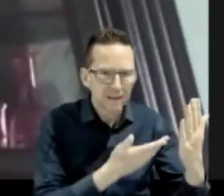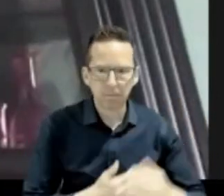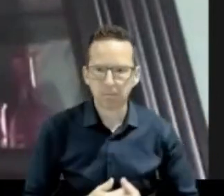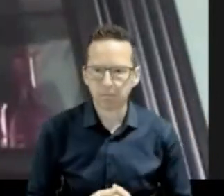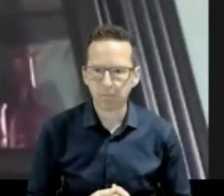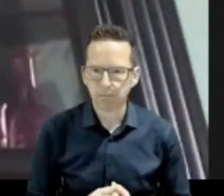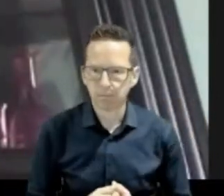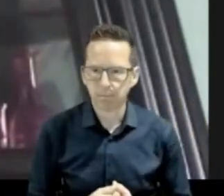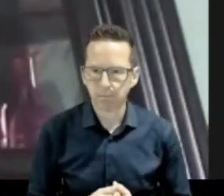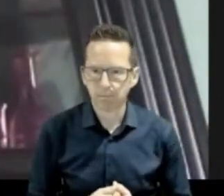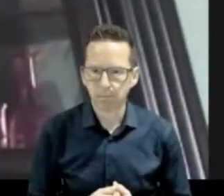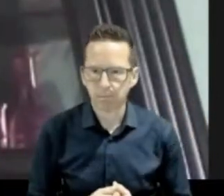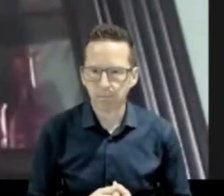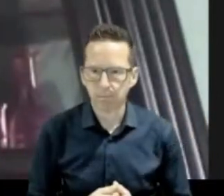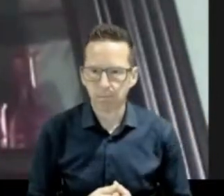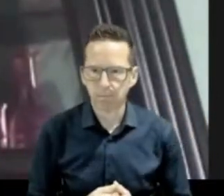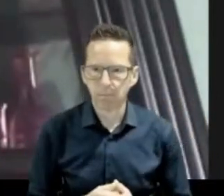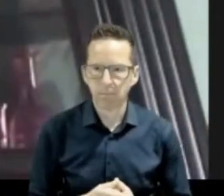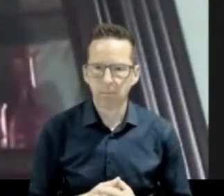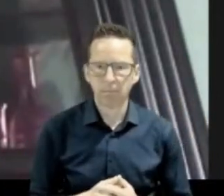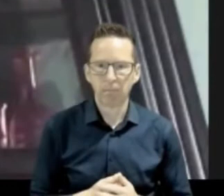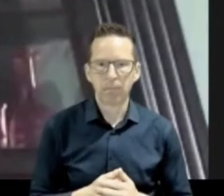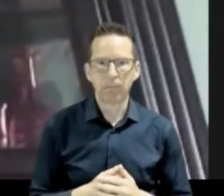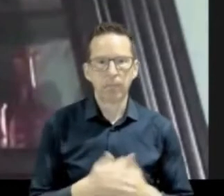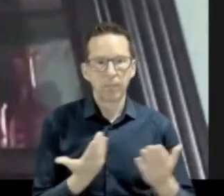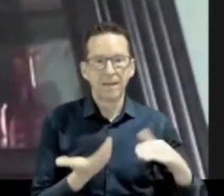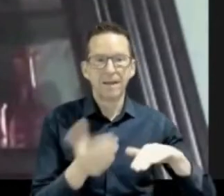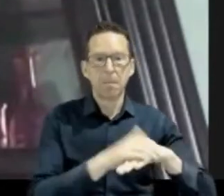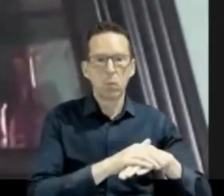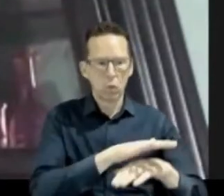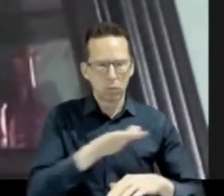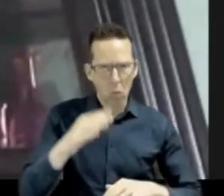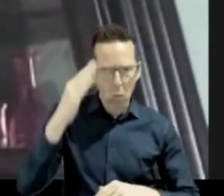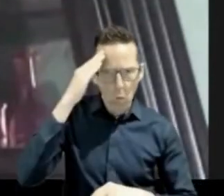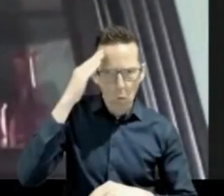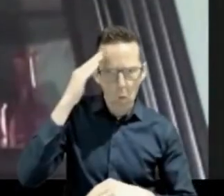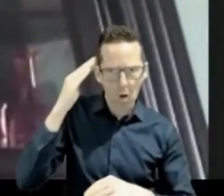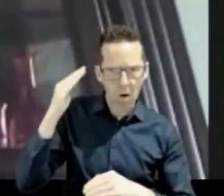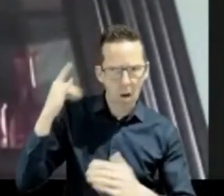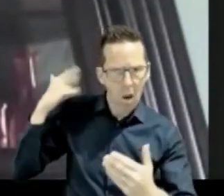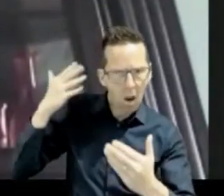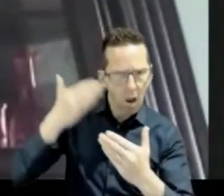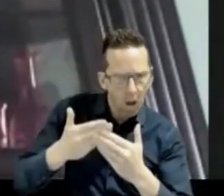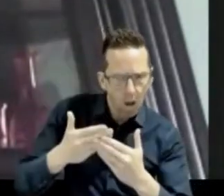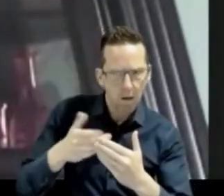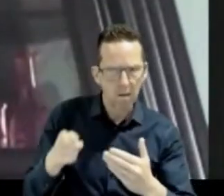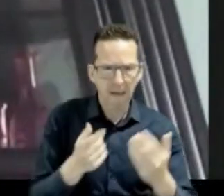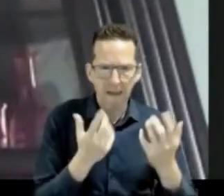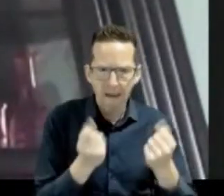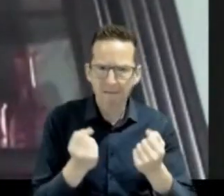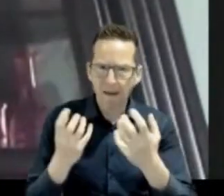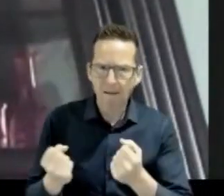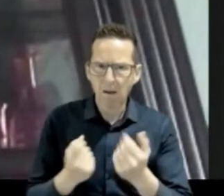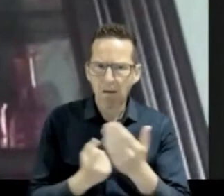know the regimes. They've classified certain fire regimes. And there is a return interval of